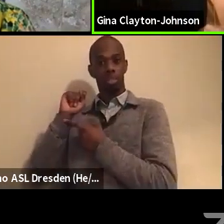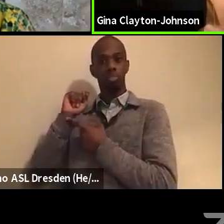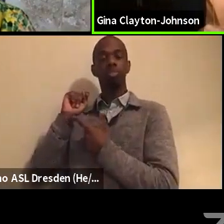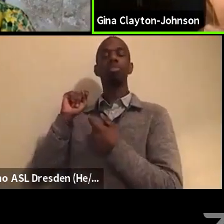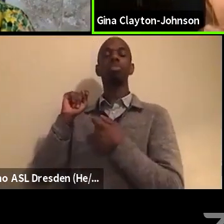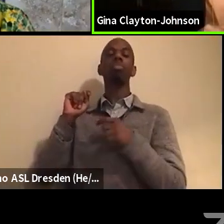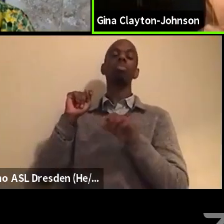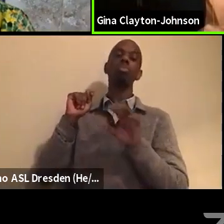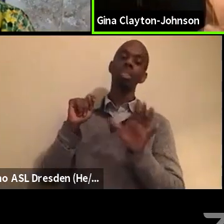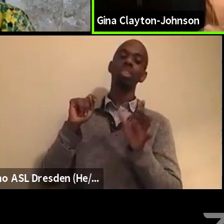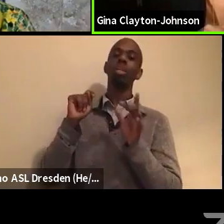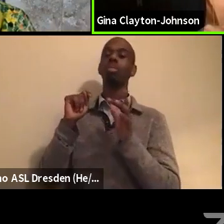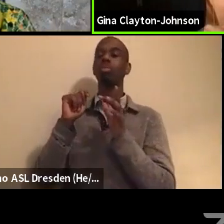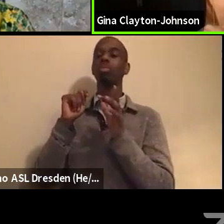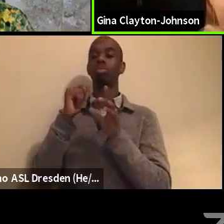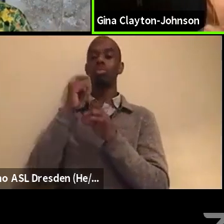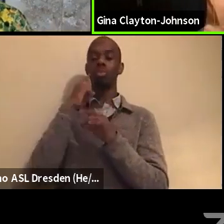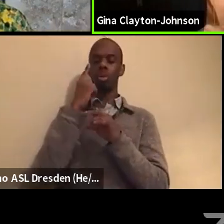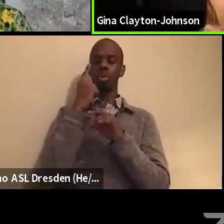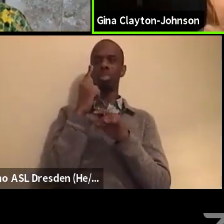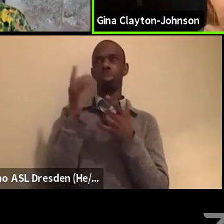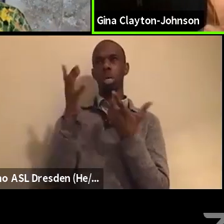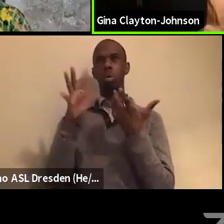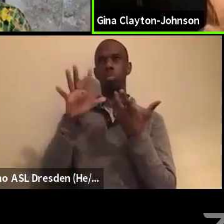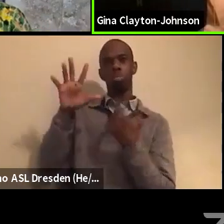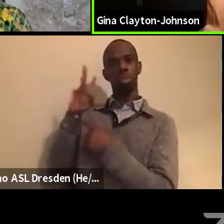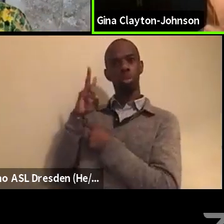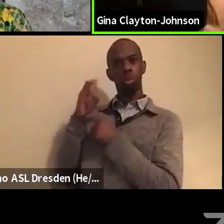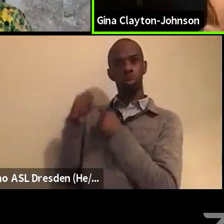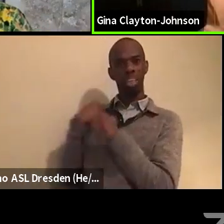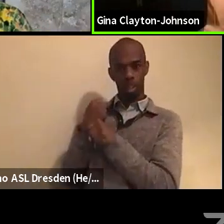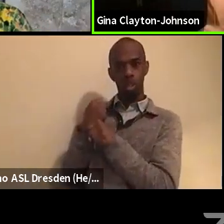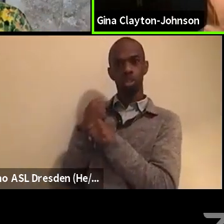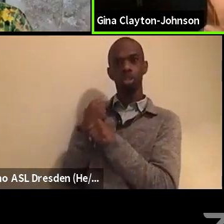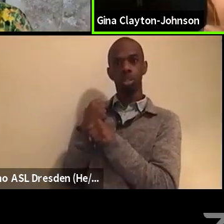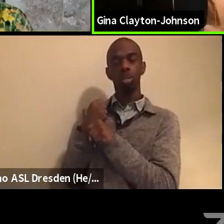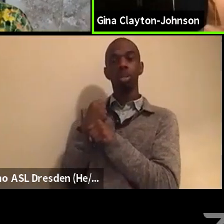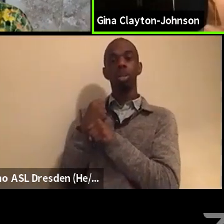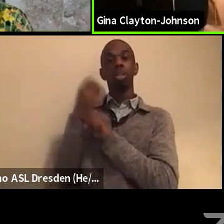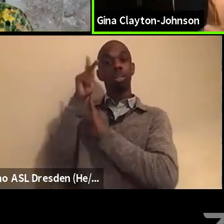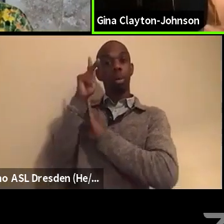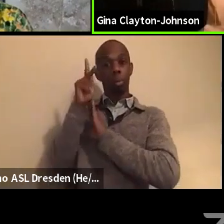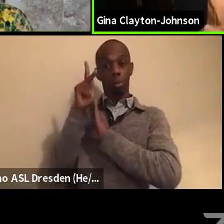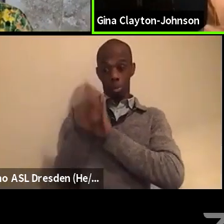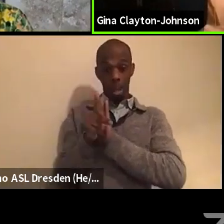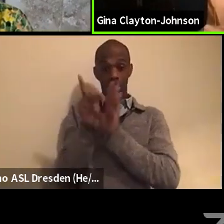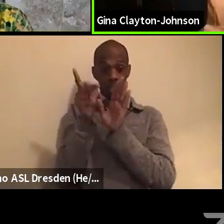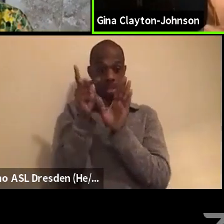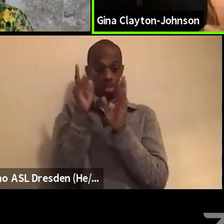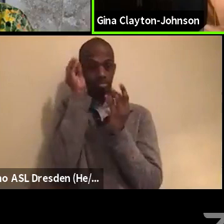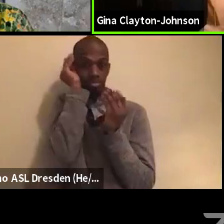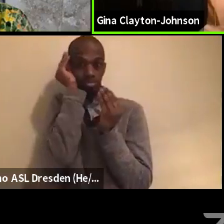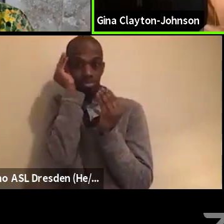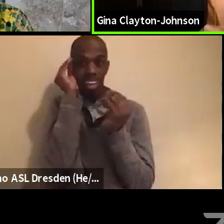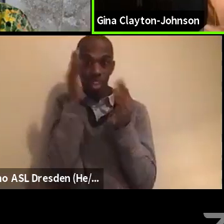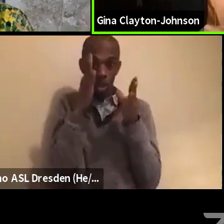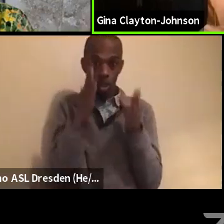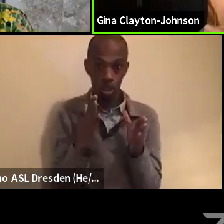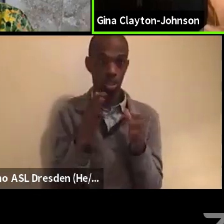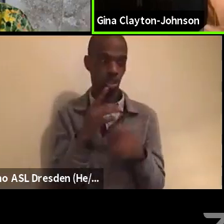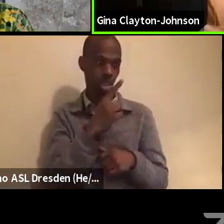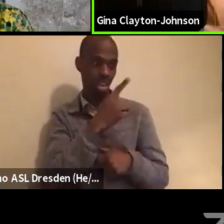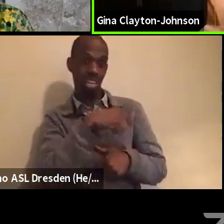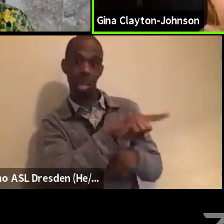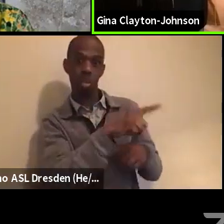almost two year long process by the movement for black lives policy table to produce the vision for black lives, which is our policy